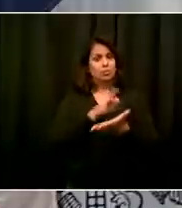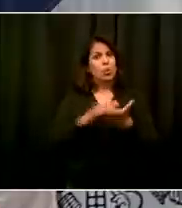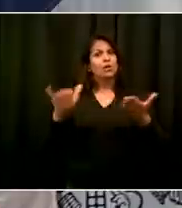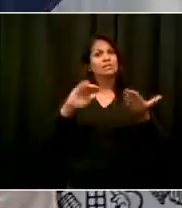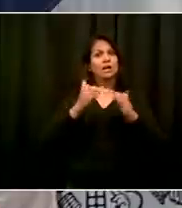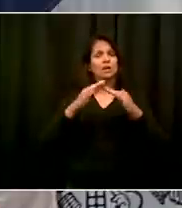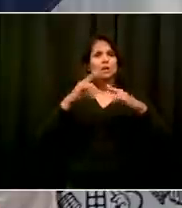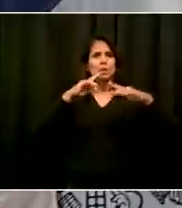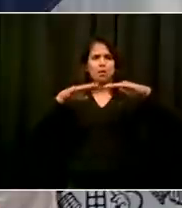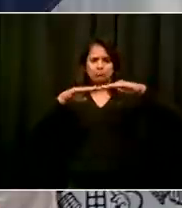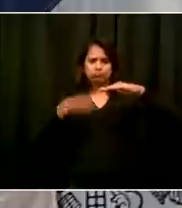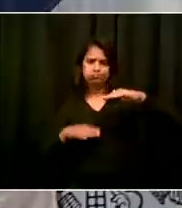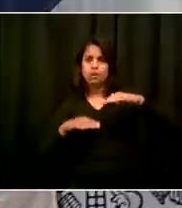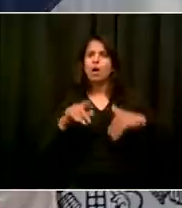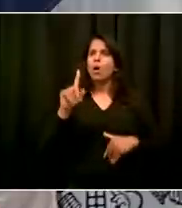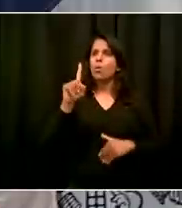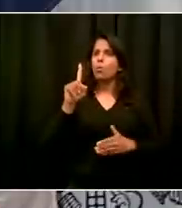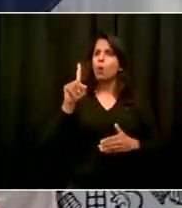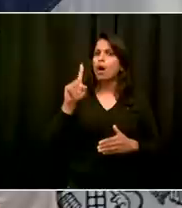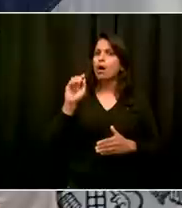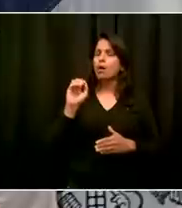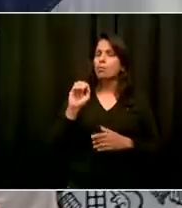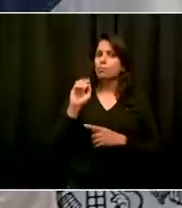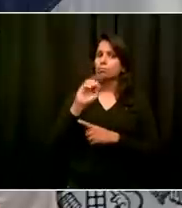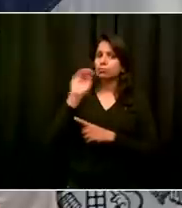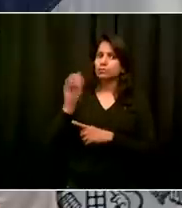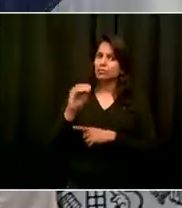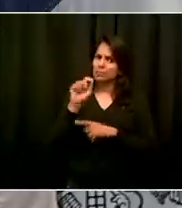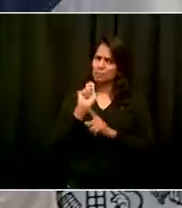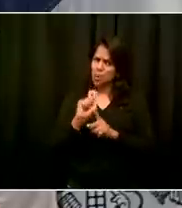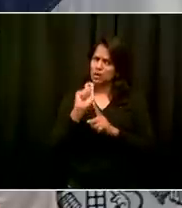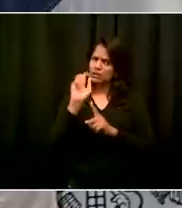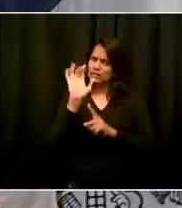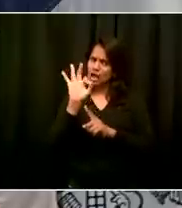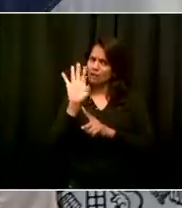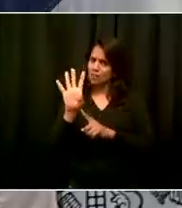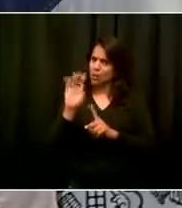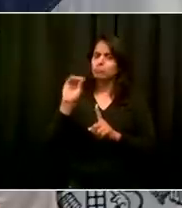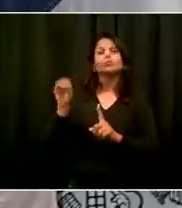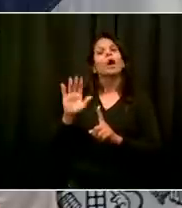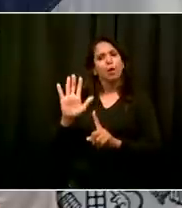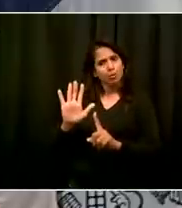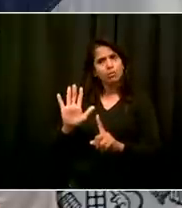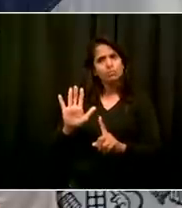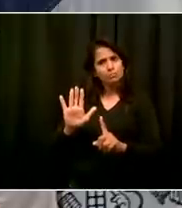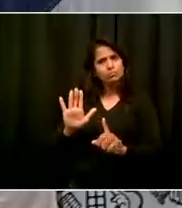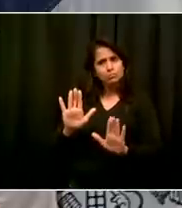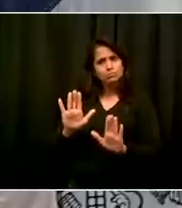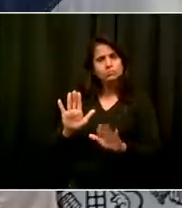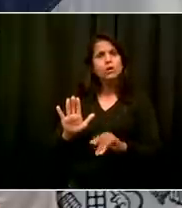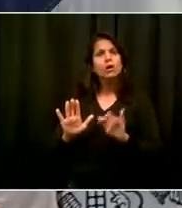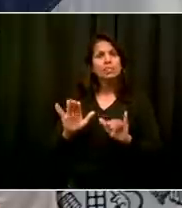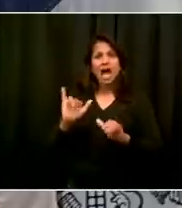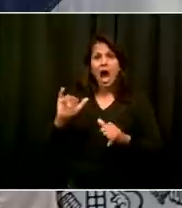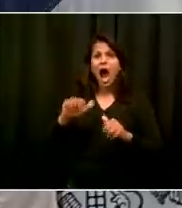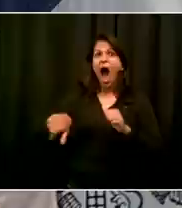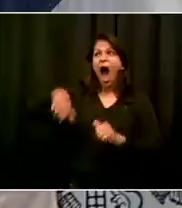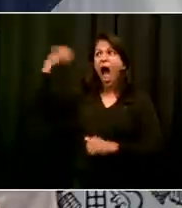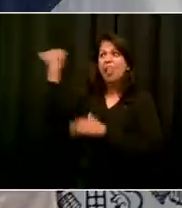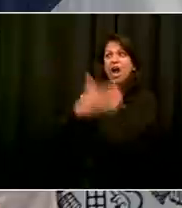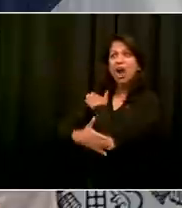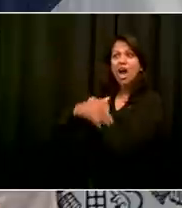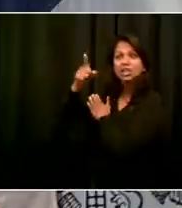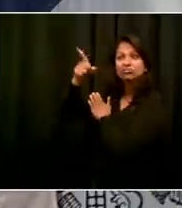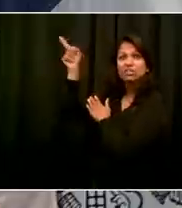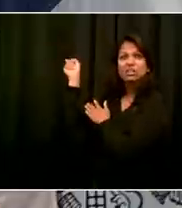over this country, all over the world that would love to have those numbers. So this is about containing the problem and not allowing that larger